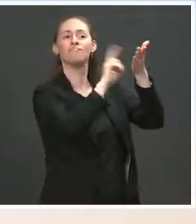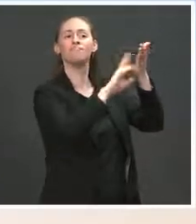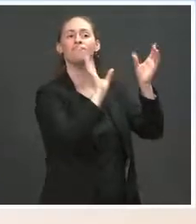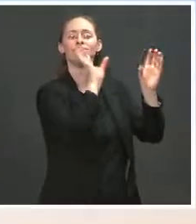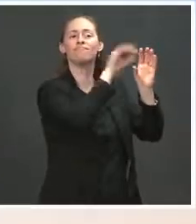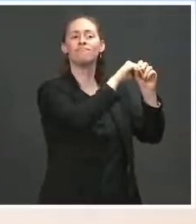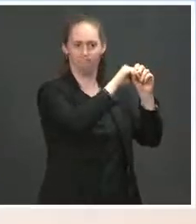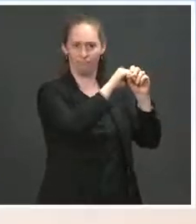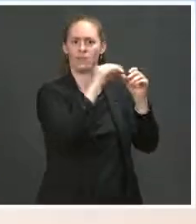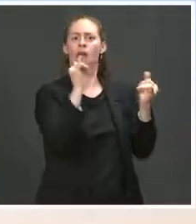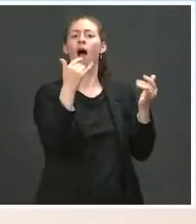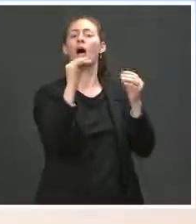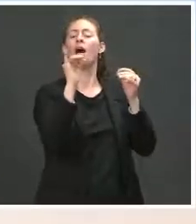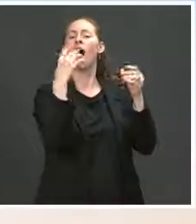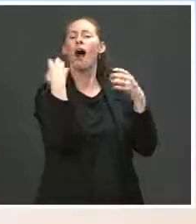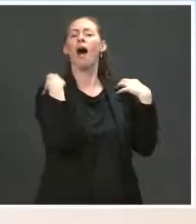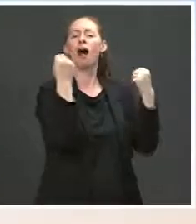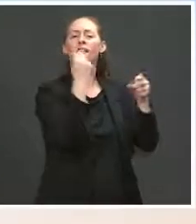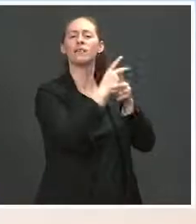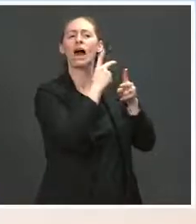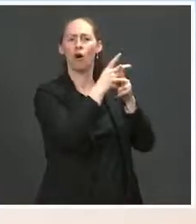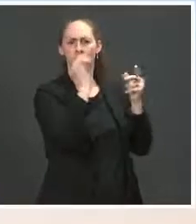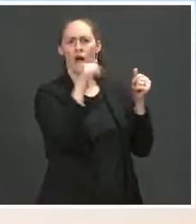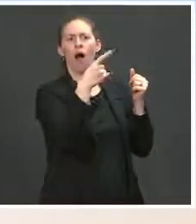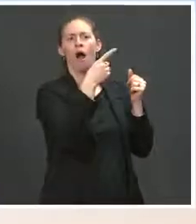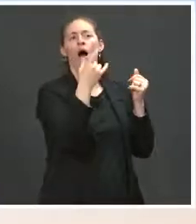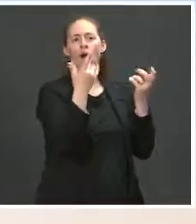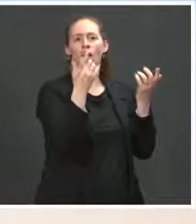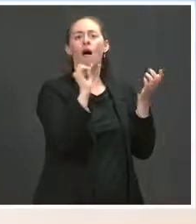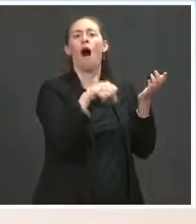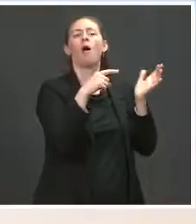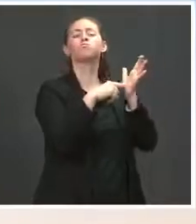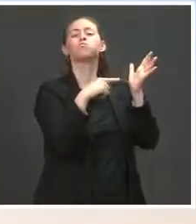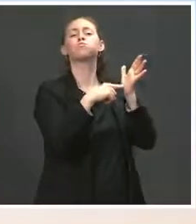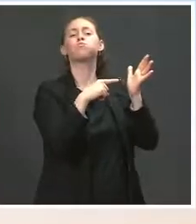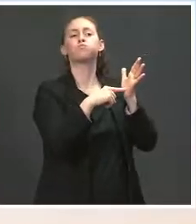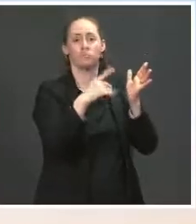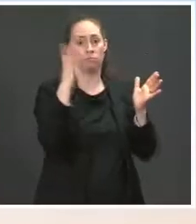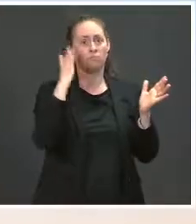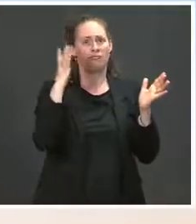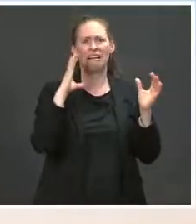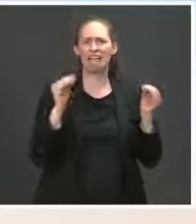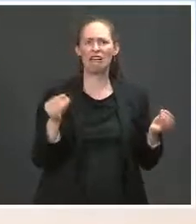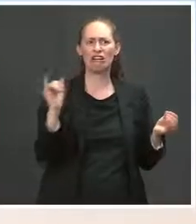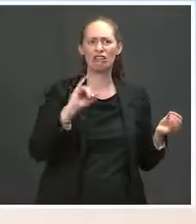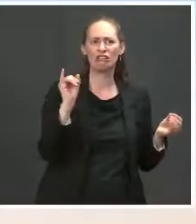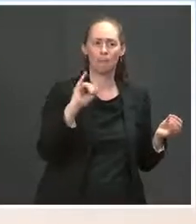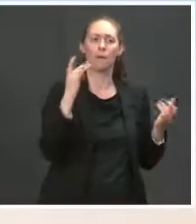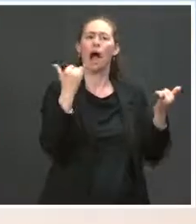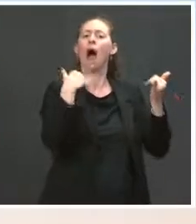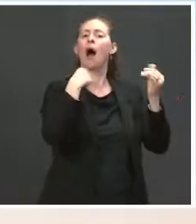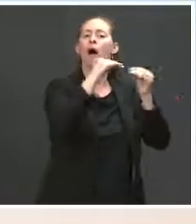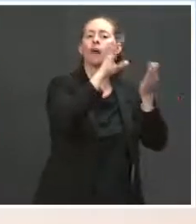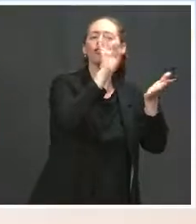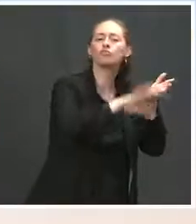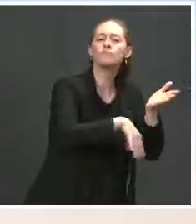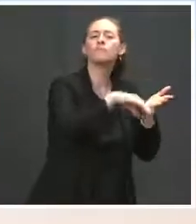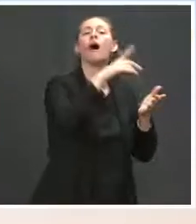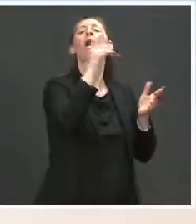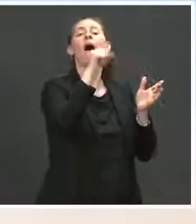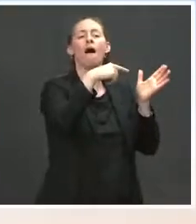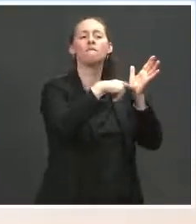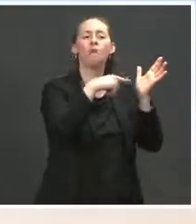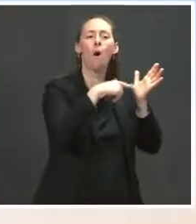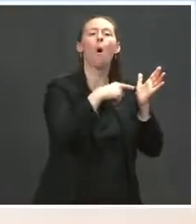Americans that didn't have health insurance have it now. That's why he included subsidies in the American Rescue Plan to make it even less